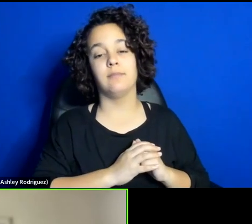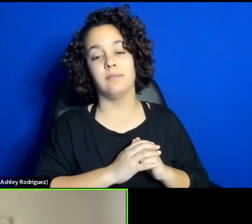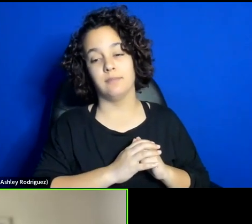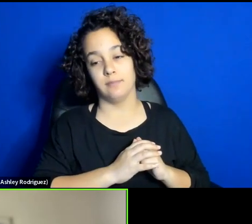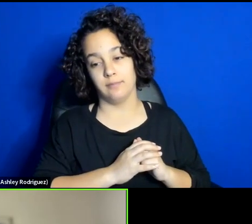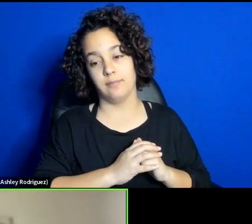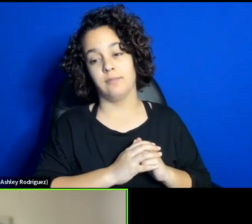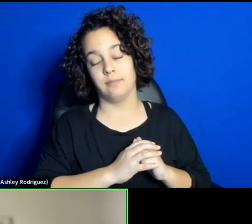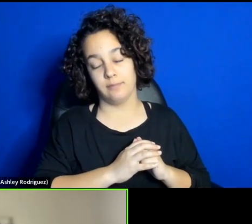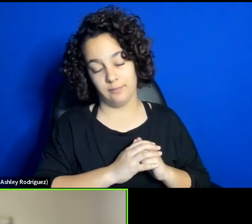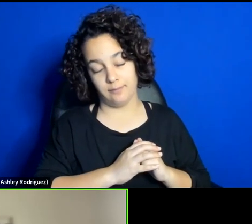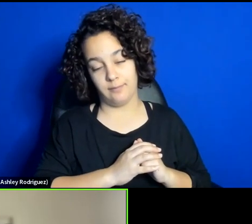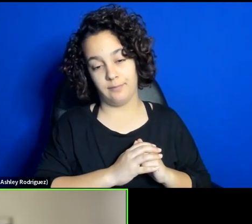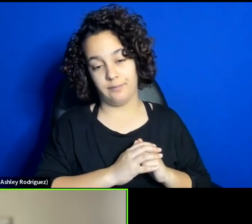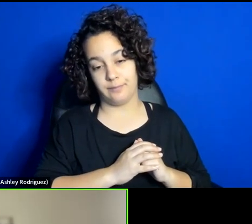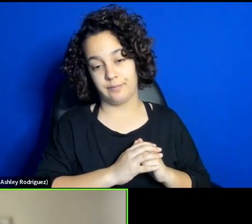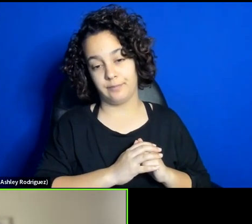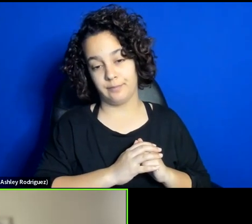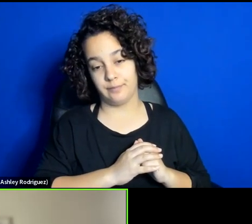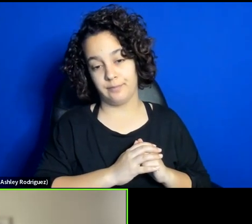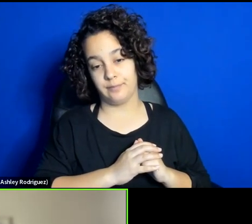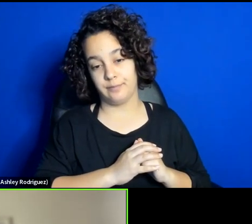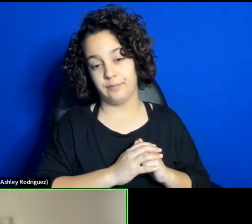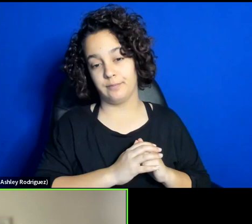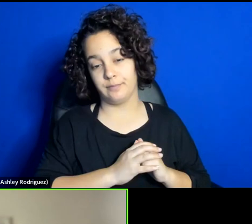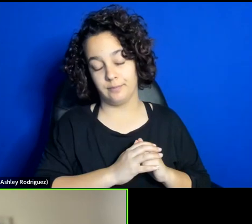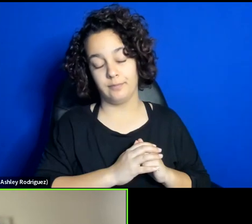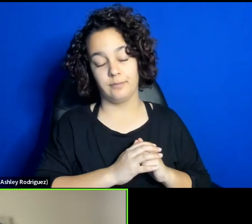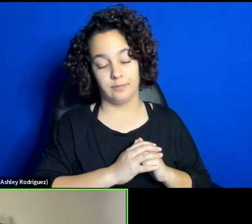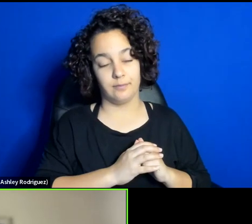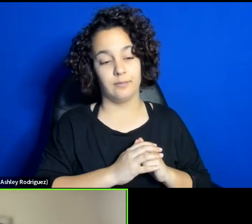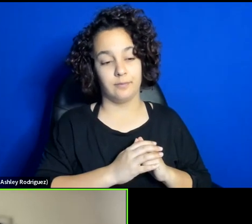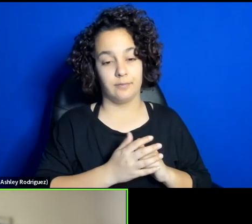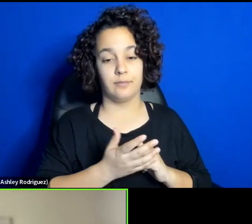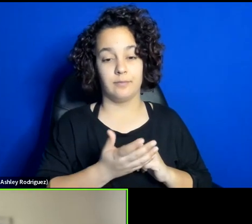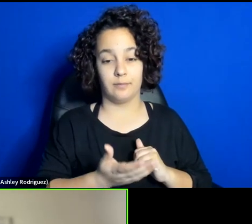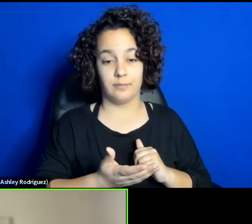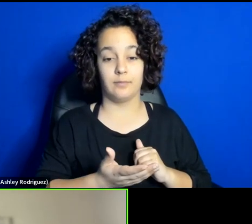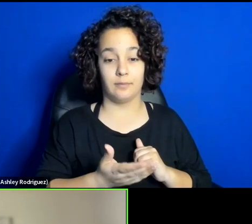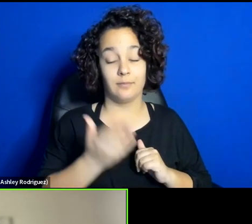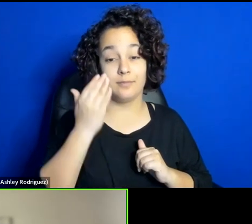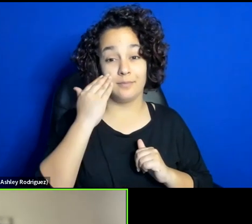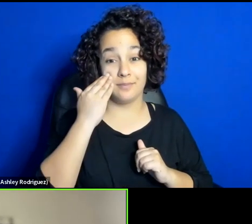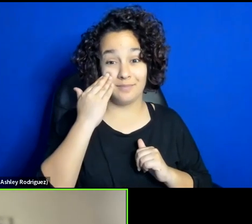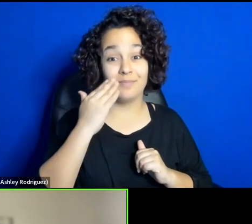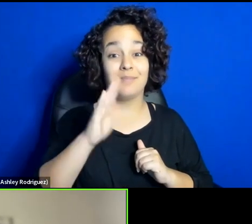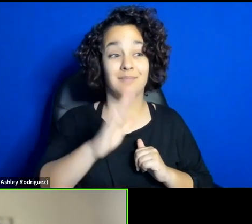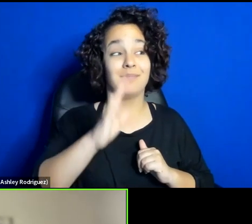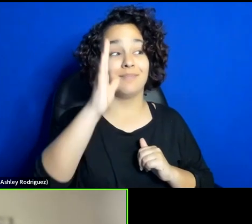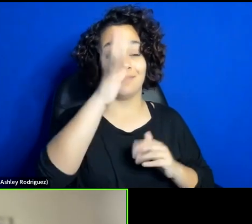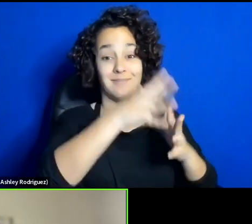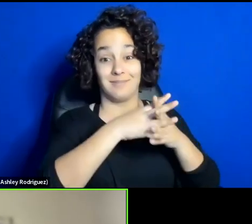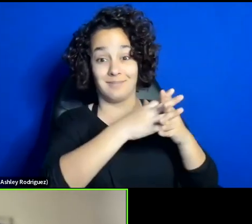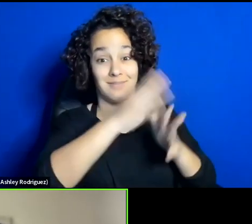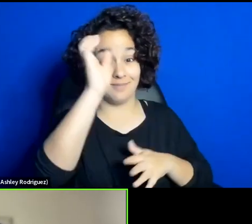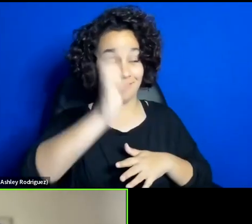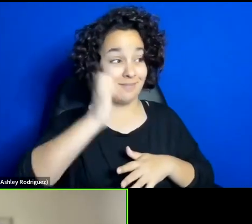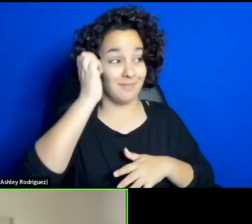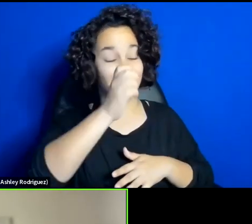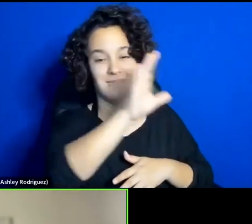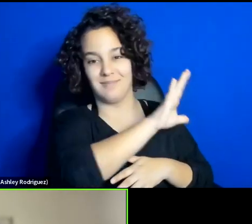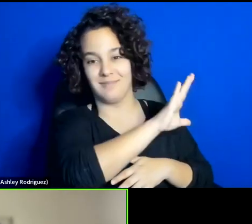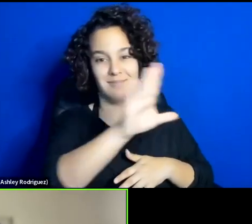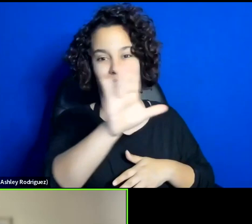were able to distance themselves from Eurocentric knowledge, I would like to mention that, or